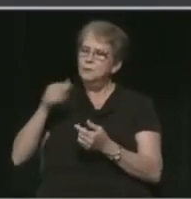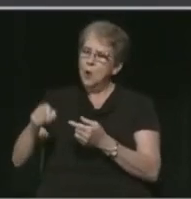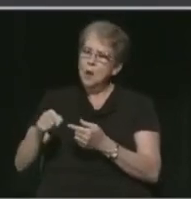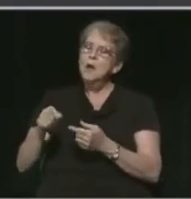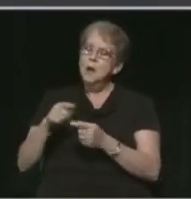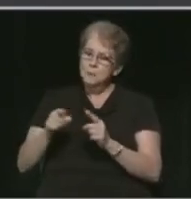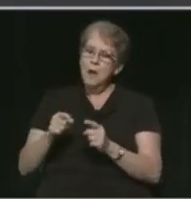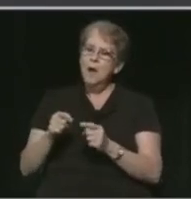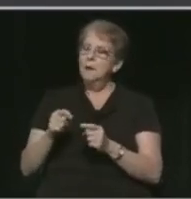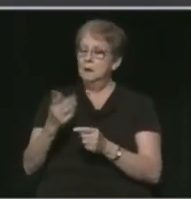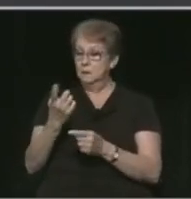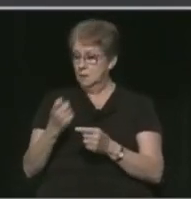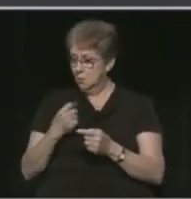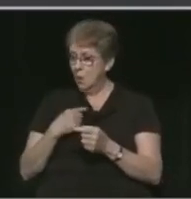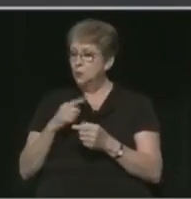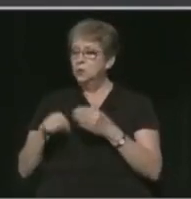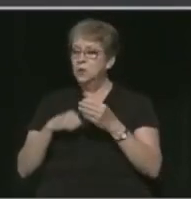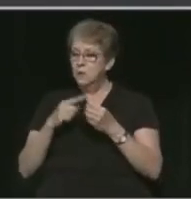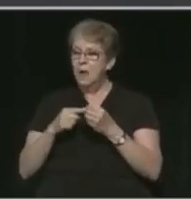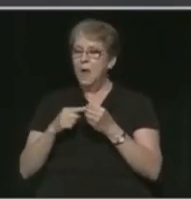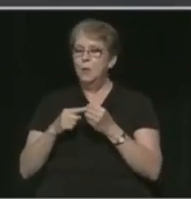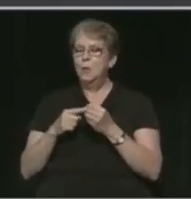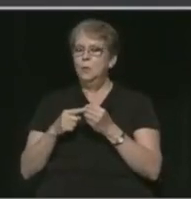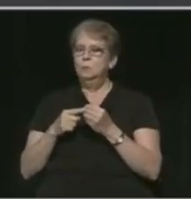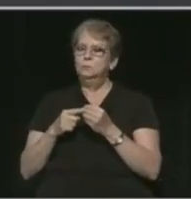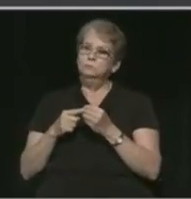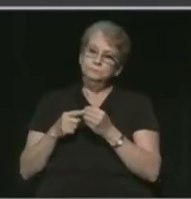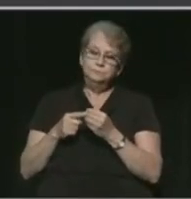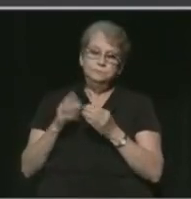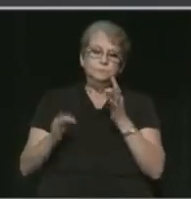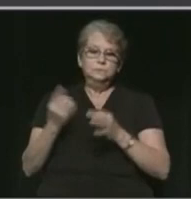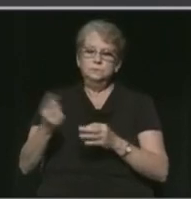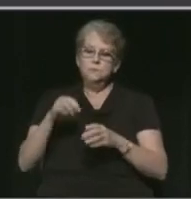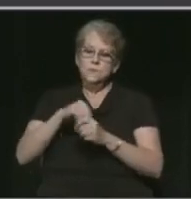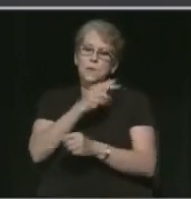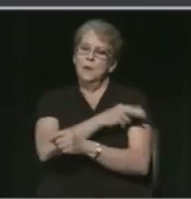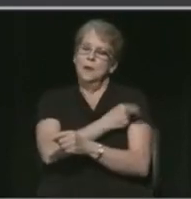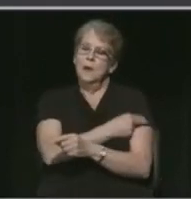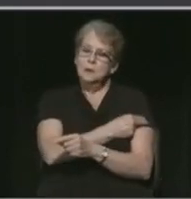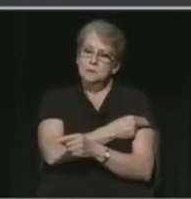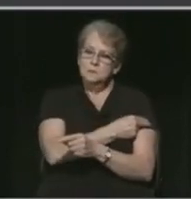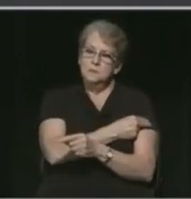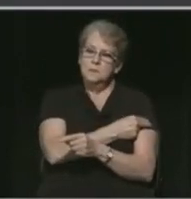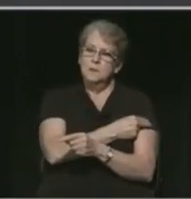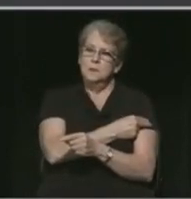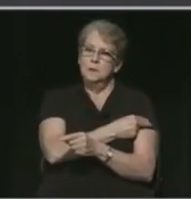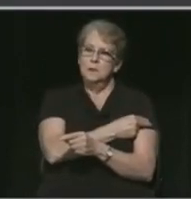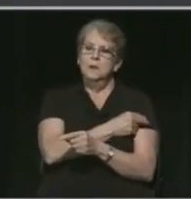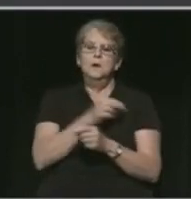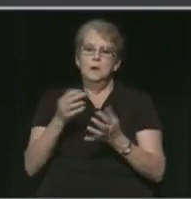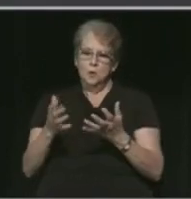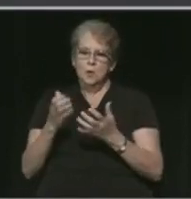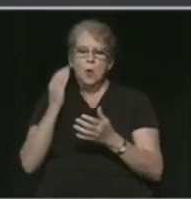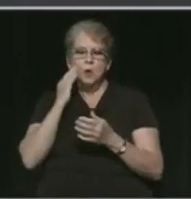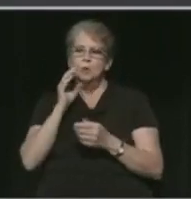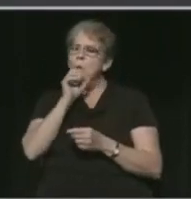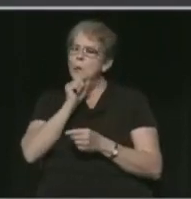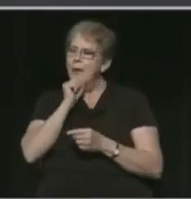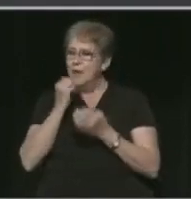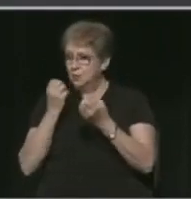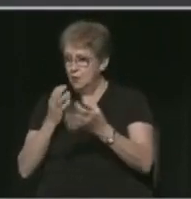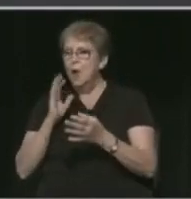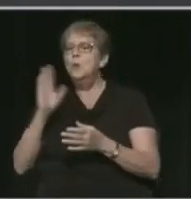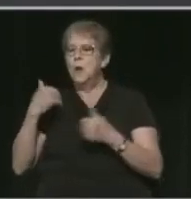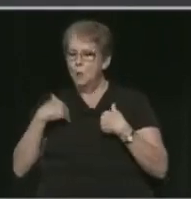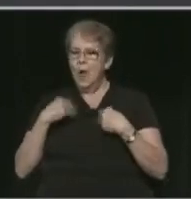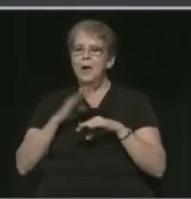clear. If someone, the question was about, you know, if someone's hospitalized, you want to know the age information. We will